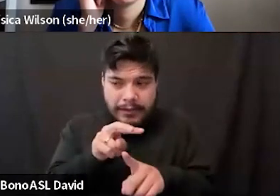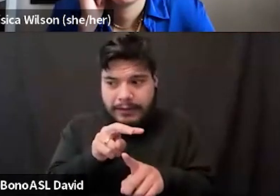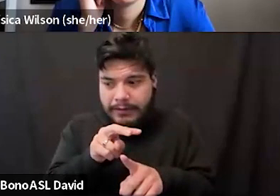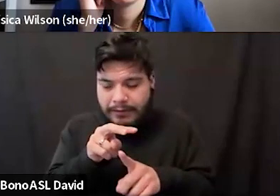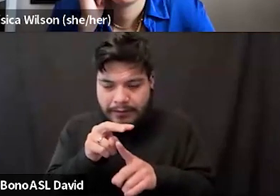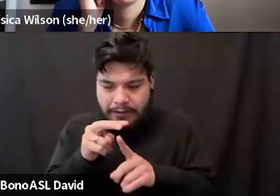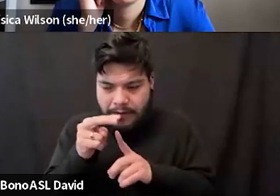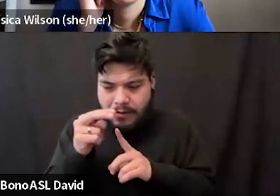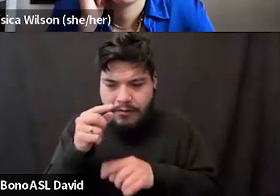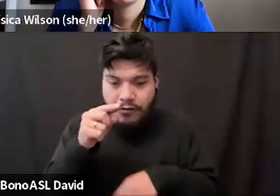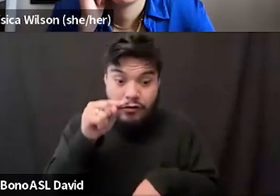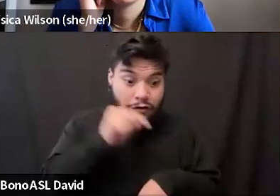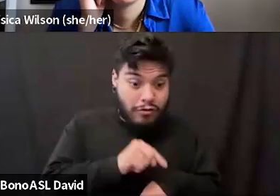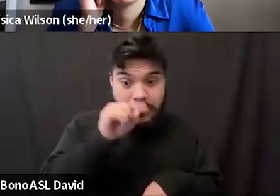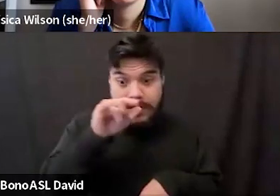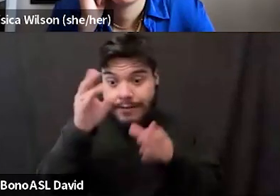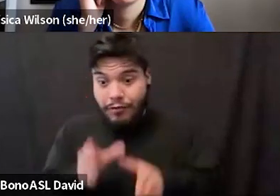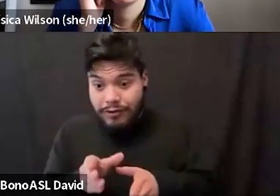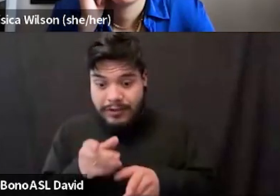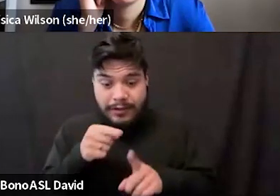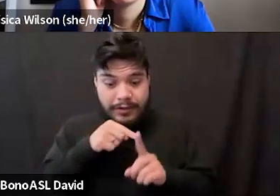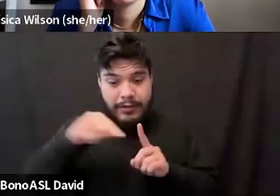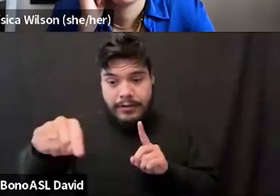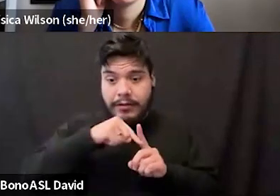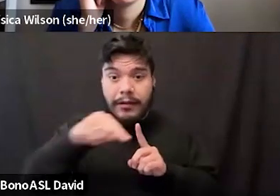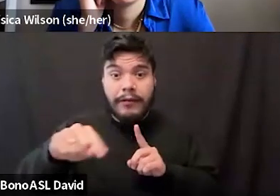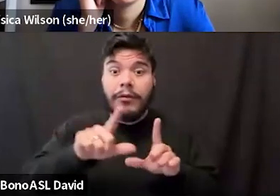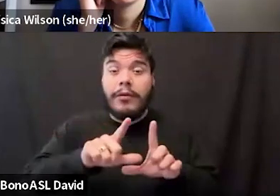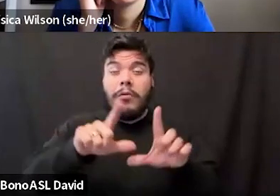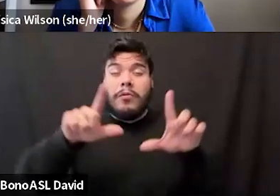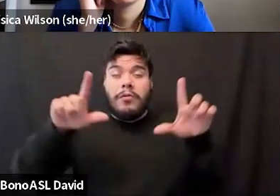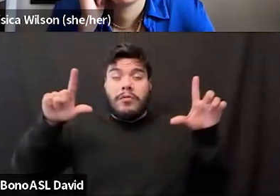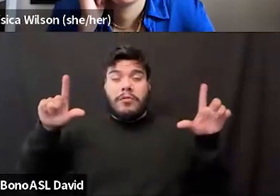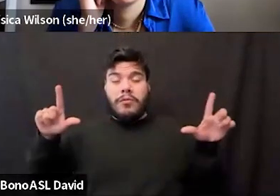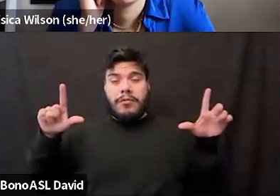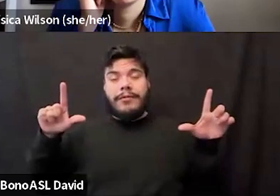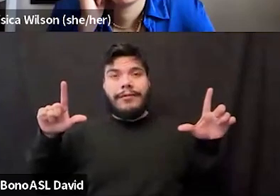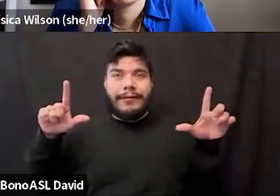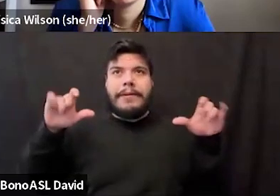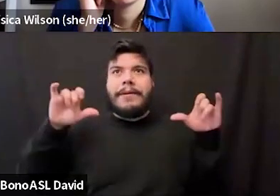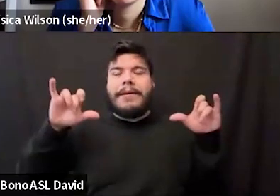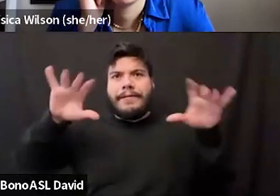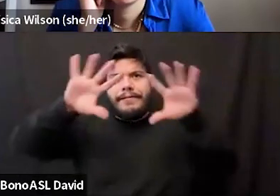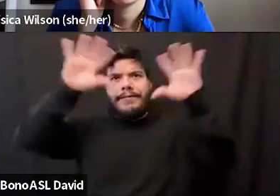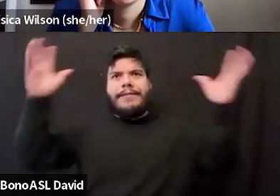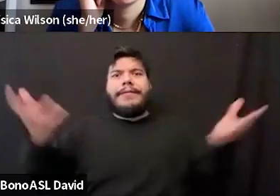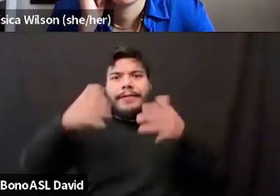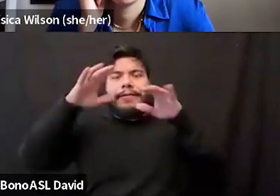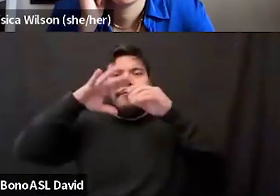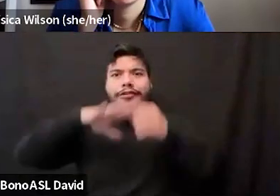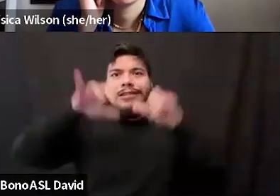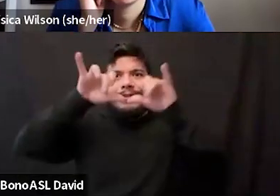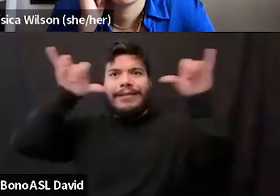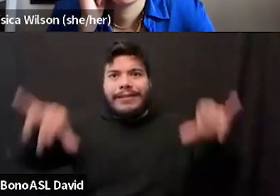with that person. And if you can widen out the frame and look at the broader systems of oppression to have brought you to that